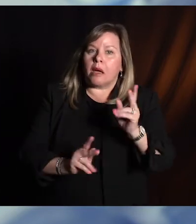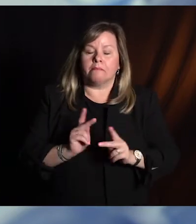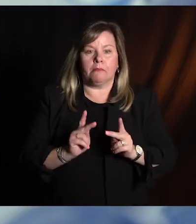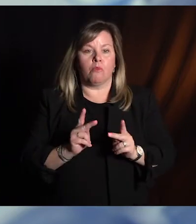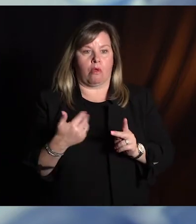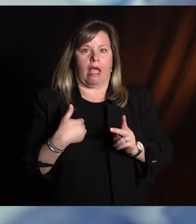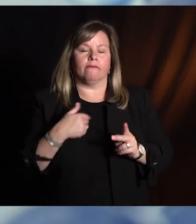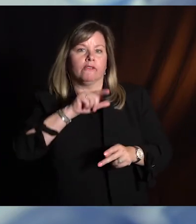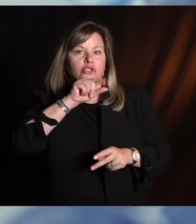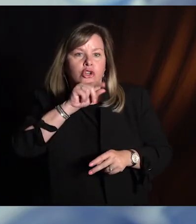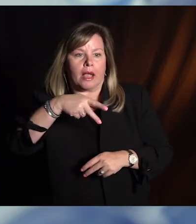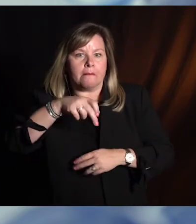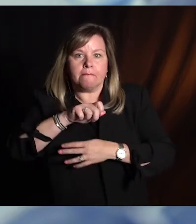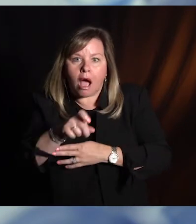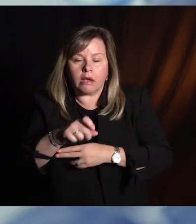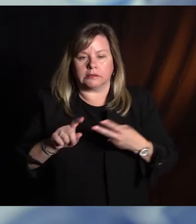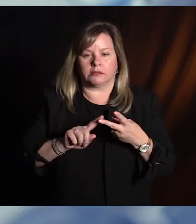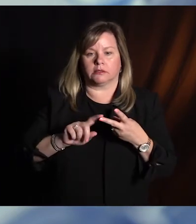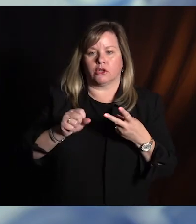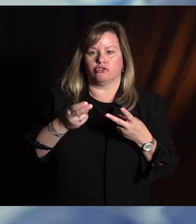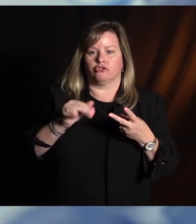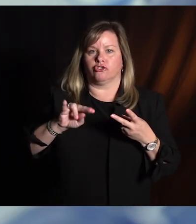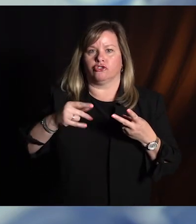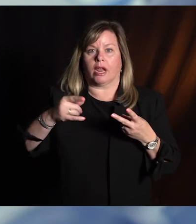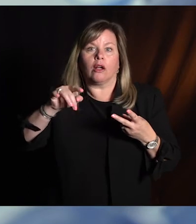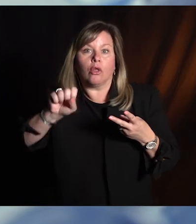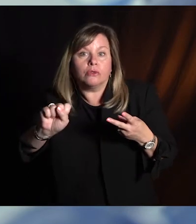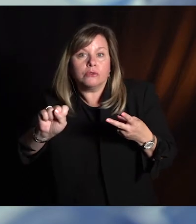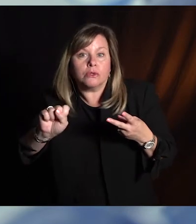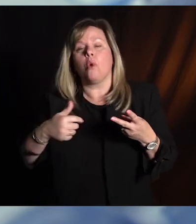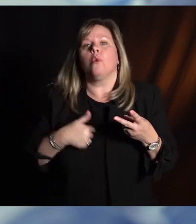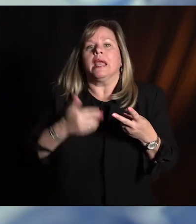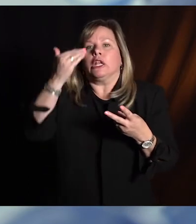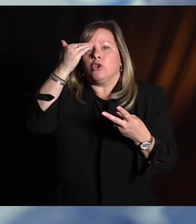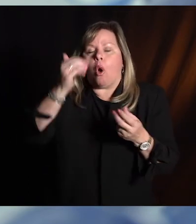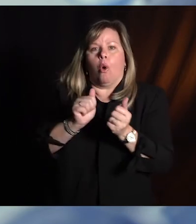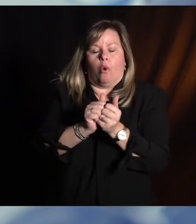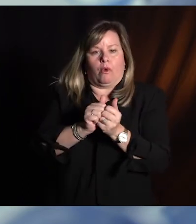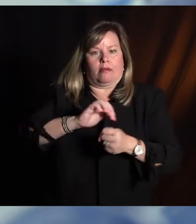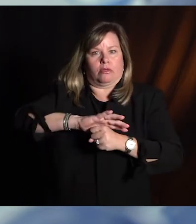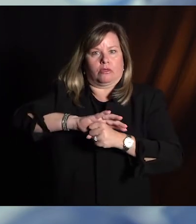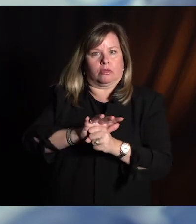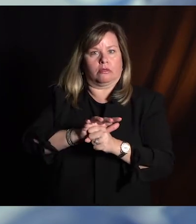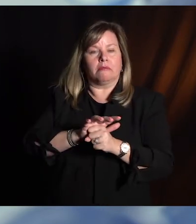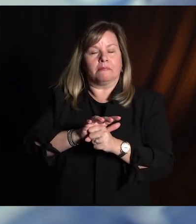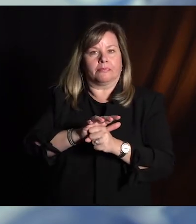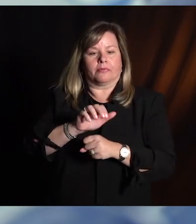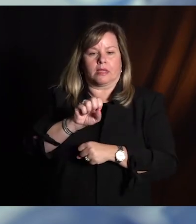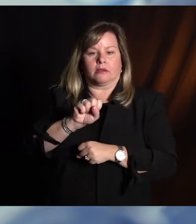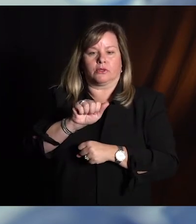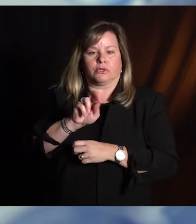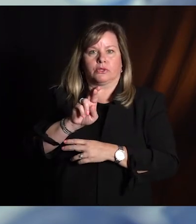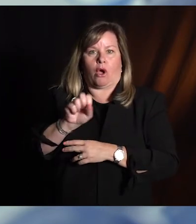shingles, for example, is one of those. And we've already seen with the SARS-CoV-2 virus that it does